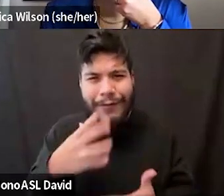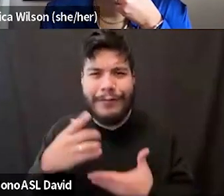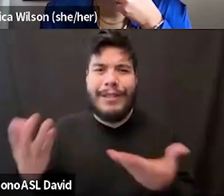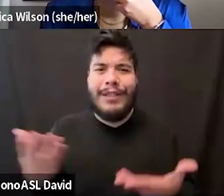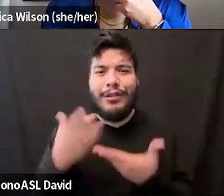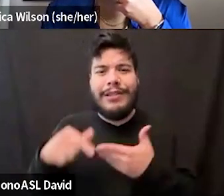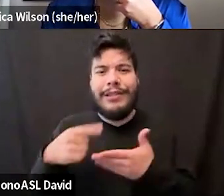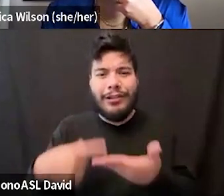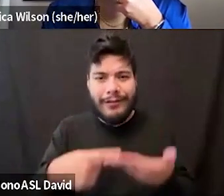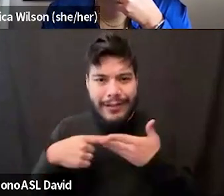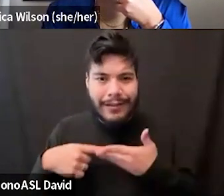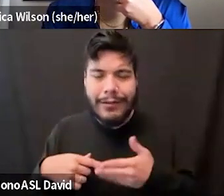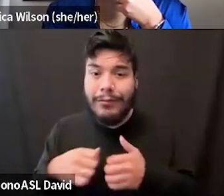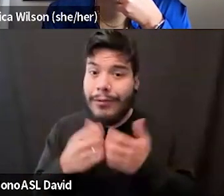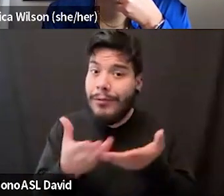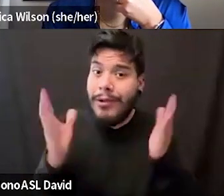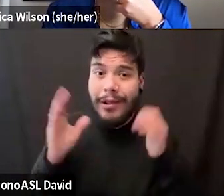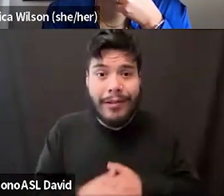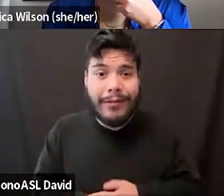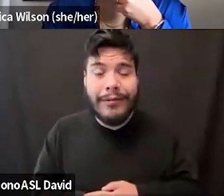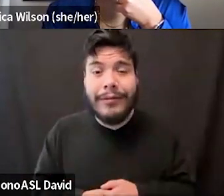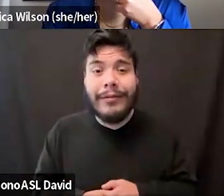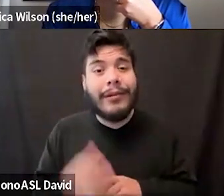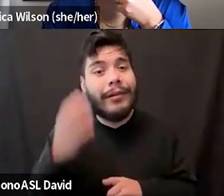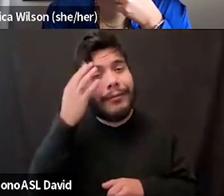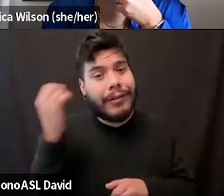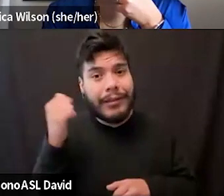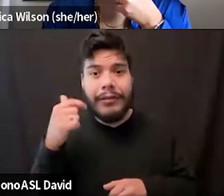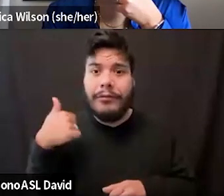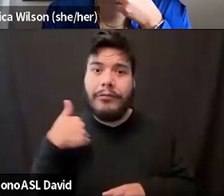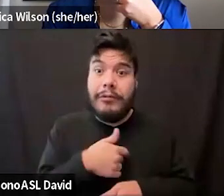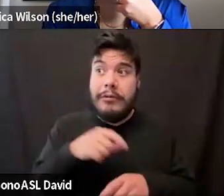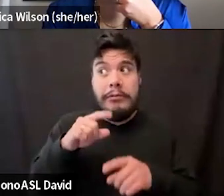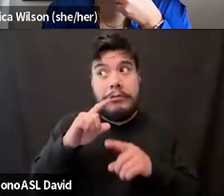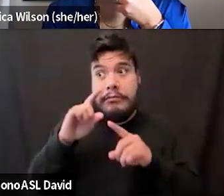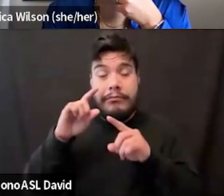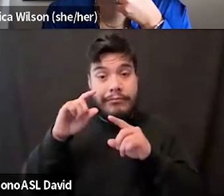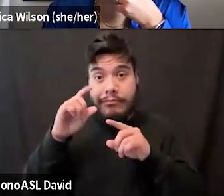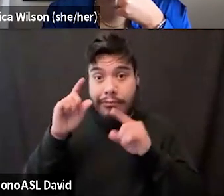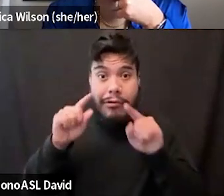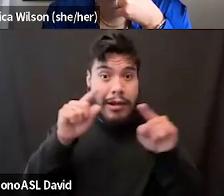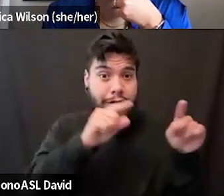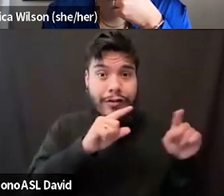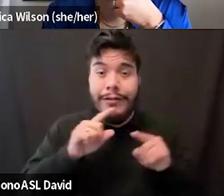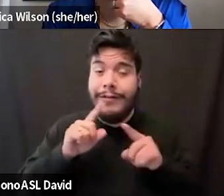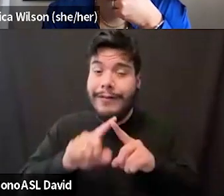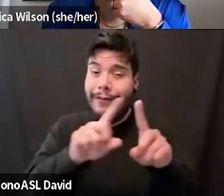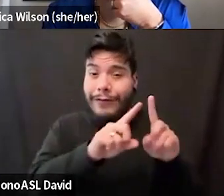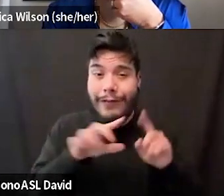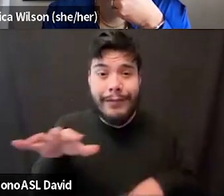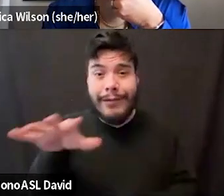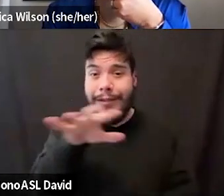uh, with you all because we went to a bunch of different places. Um, I think that,